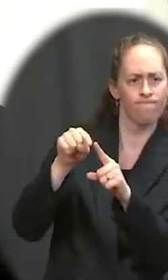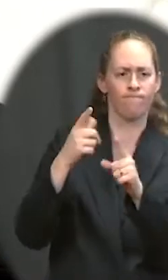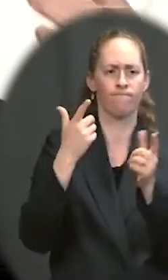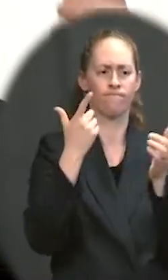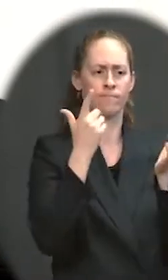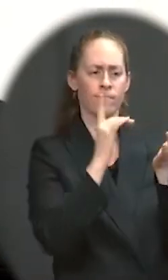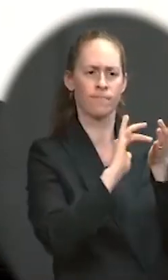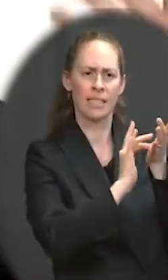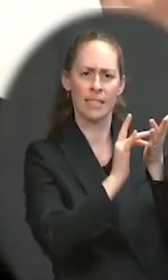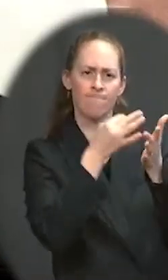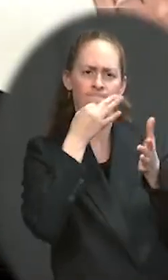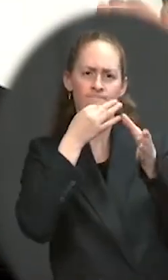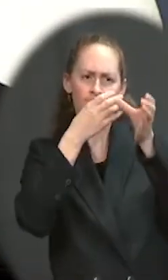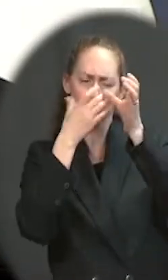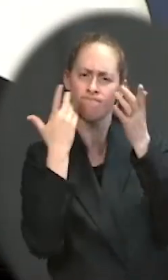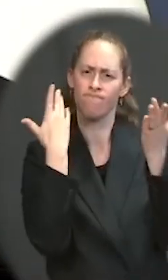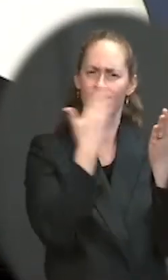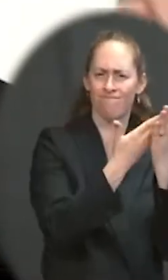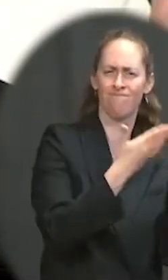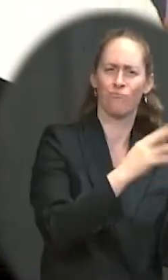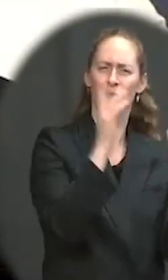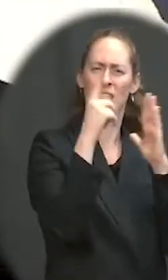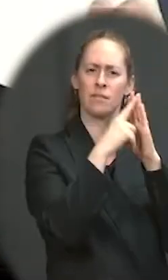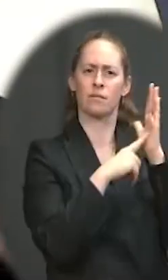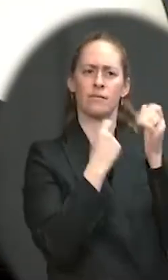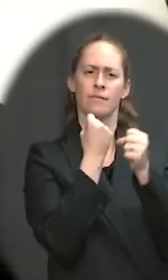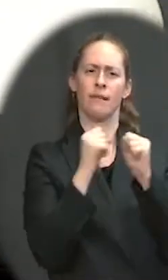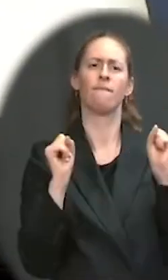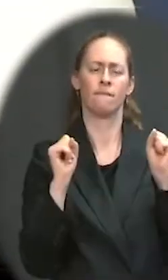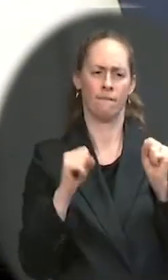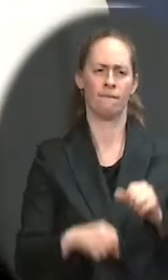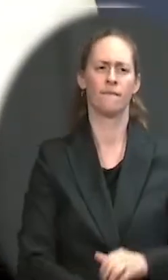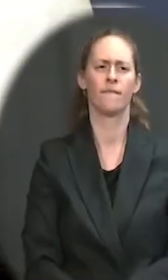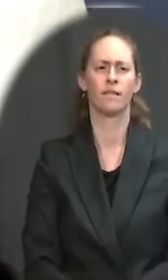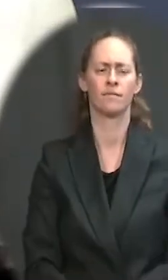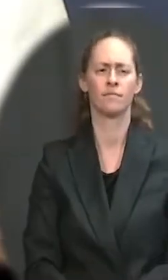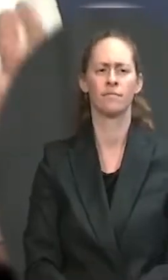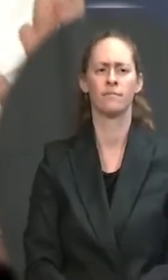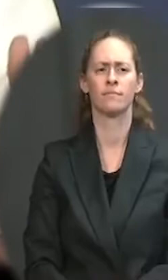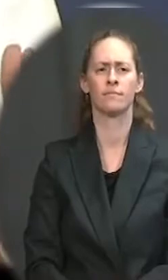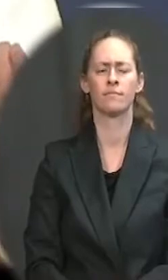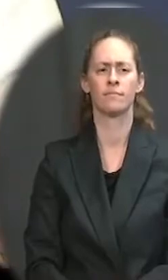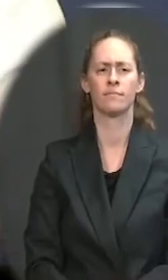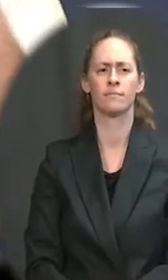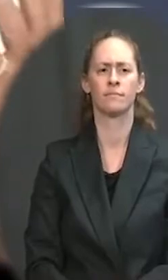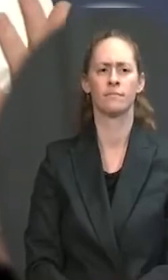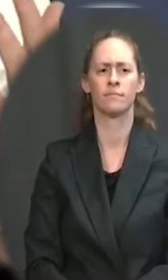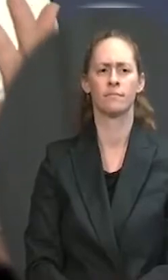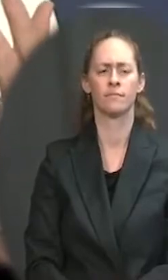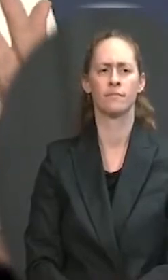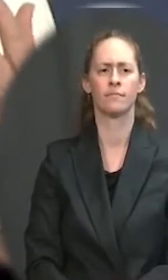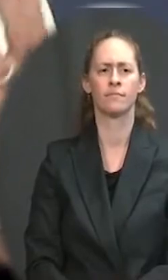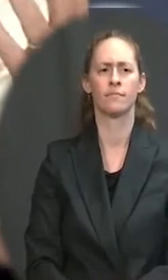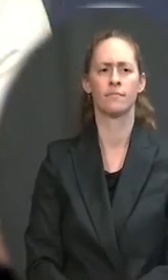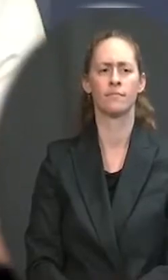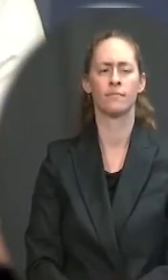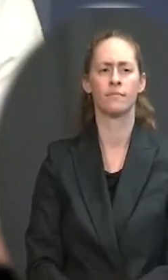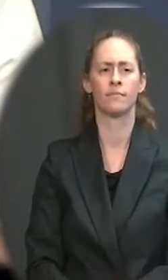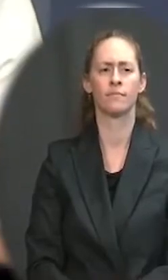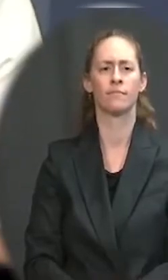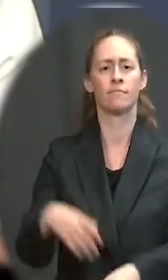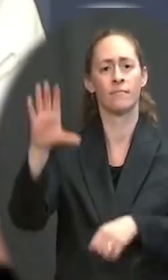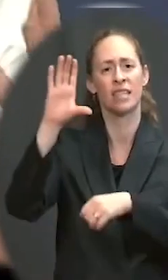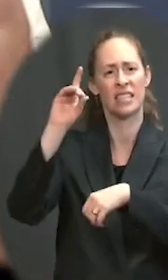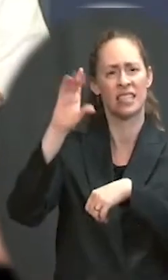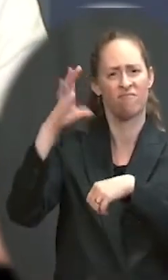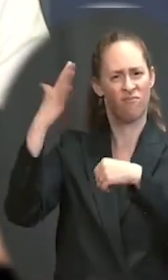feel safe. The guidance that was rolled out last week does not convey that when you're outside in a crowd,